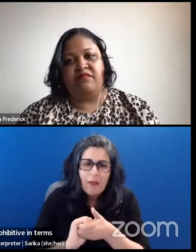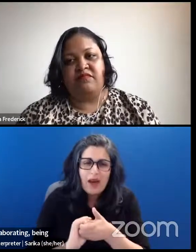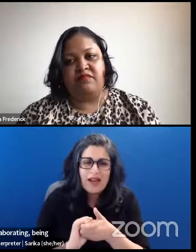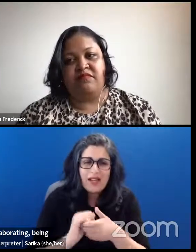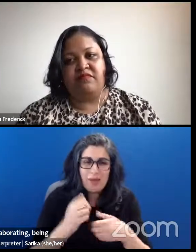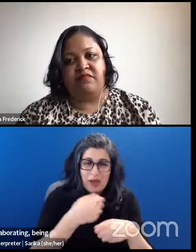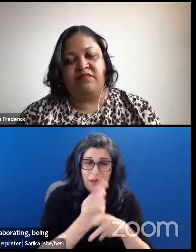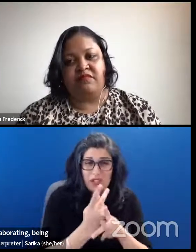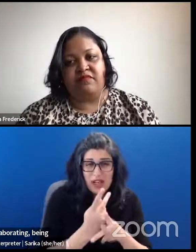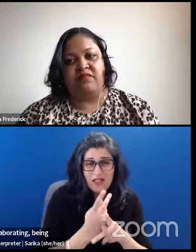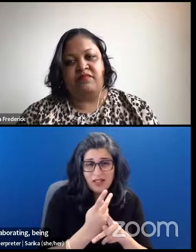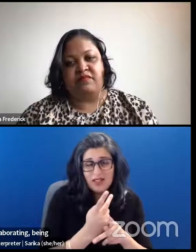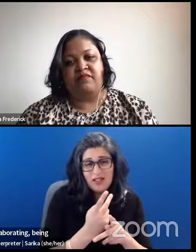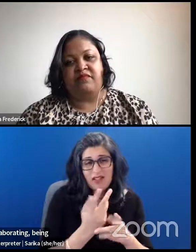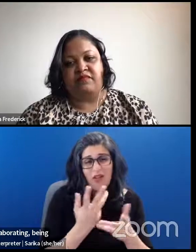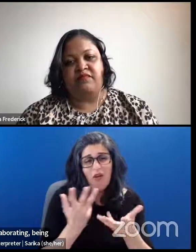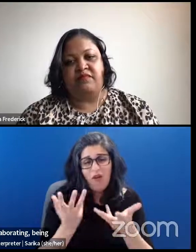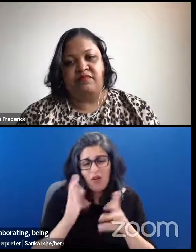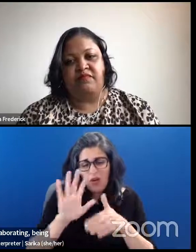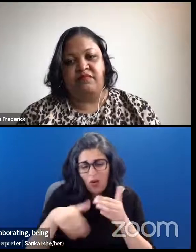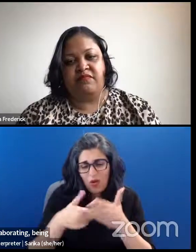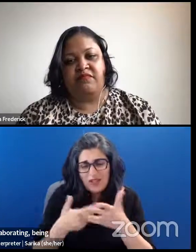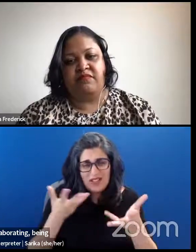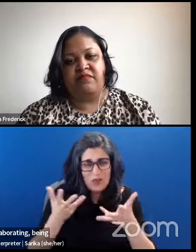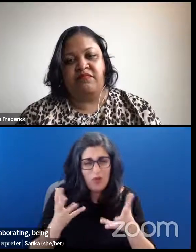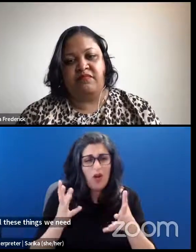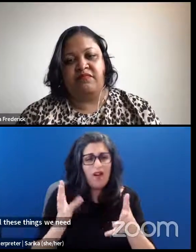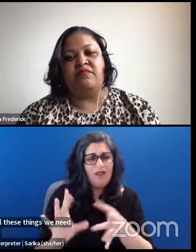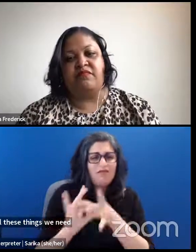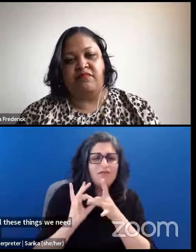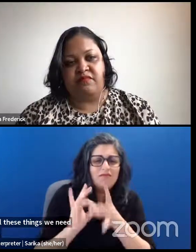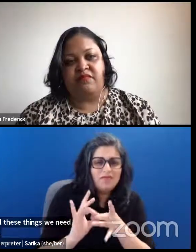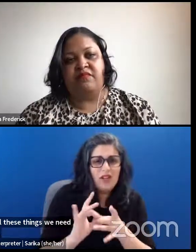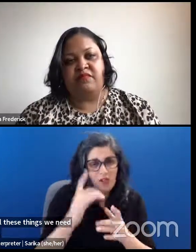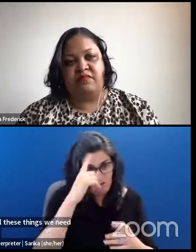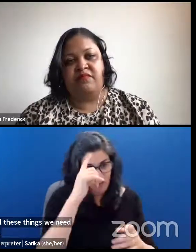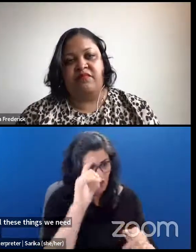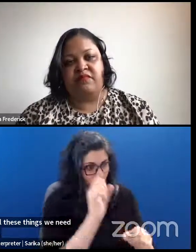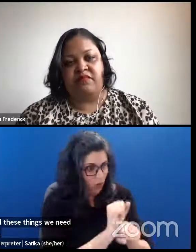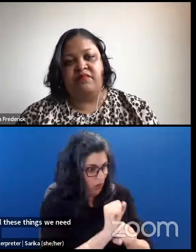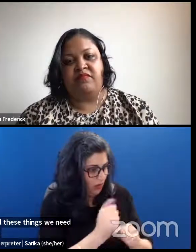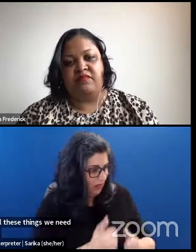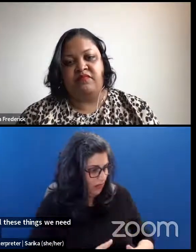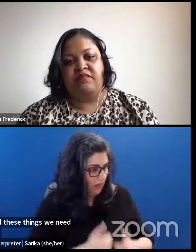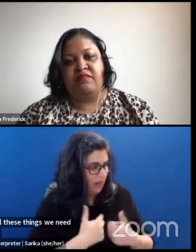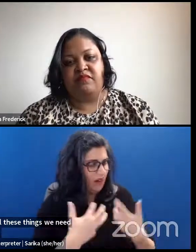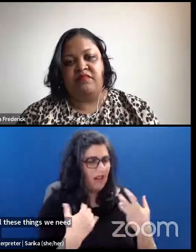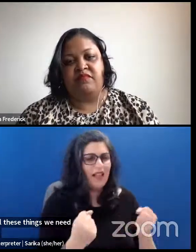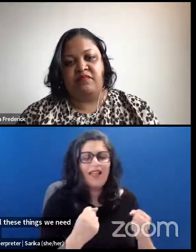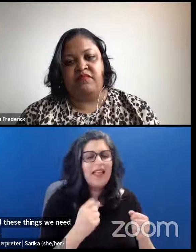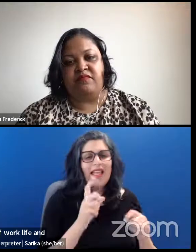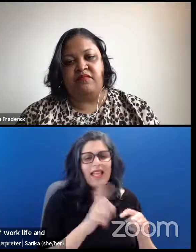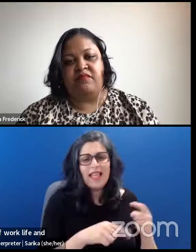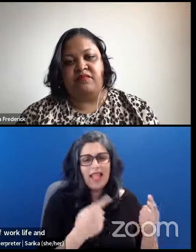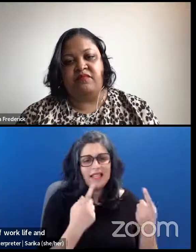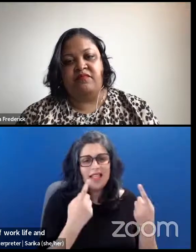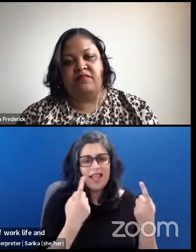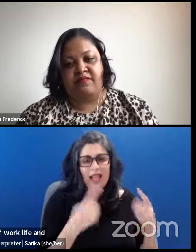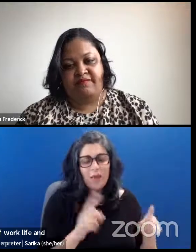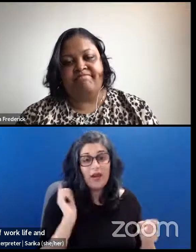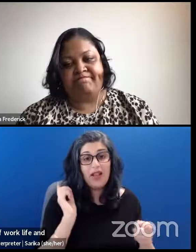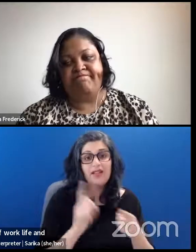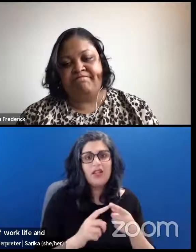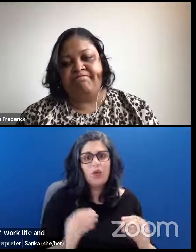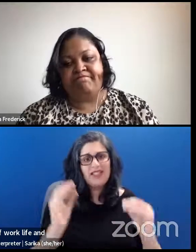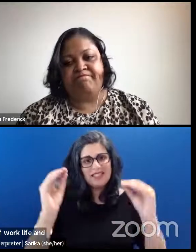need and want to be relationally and in terms of our work life and in terms of our health really can't exist unless we, we teach ourselves